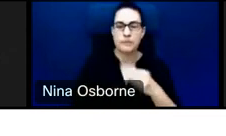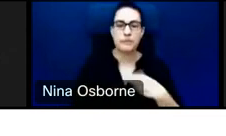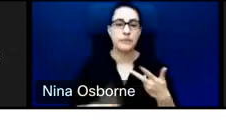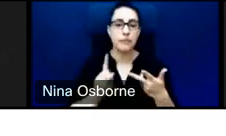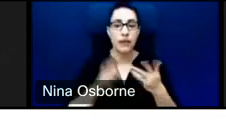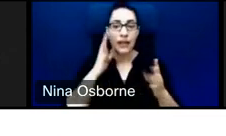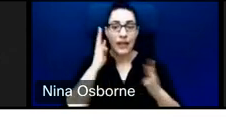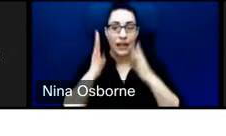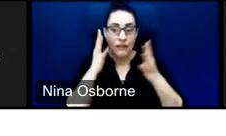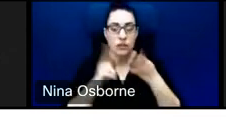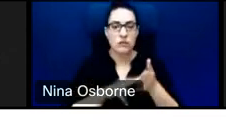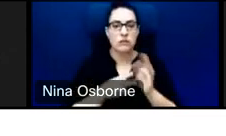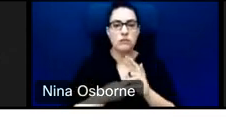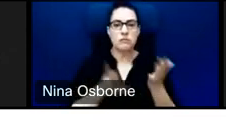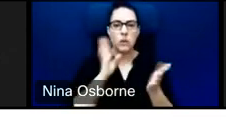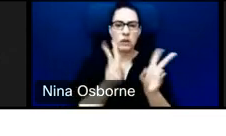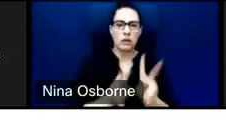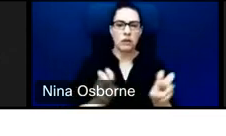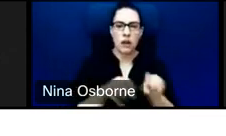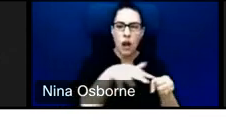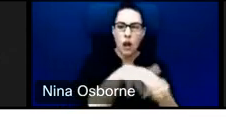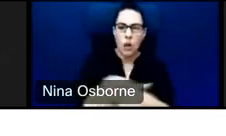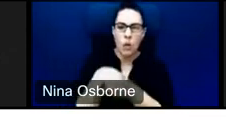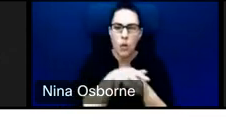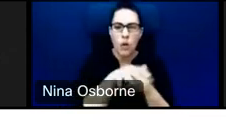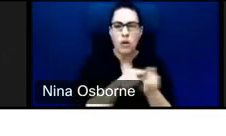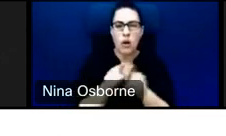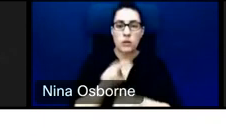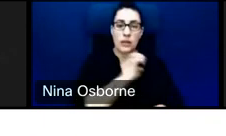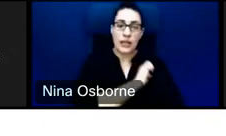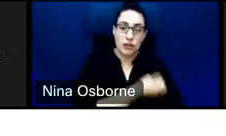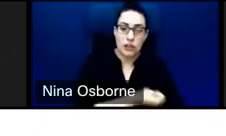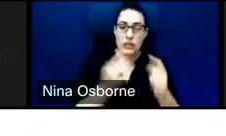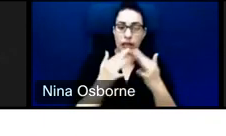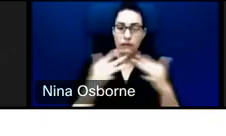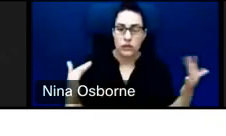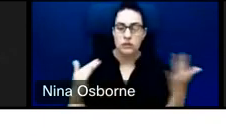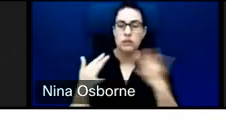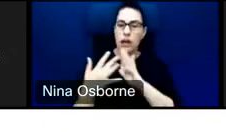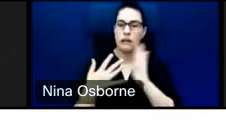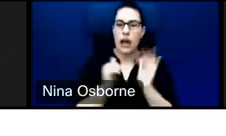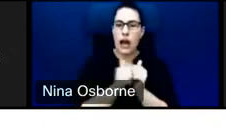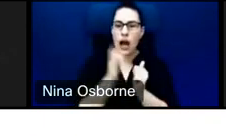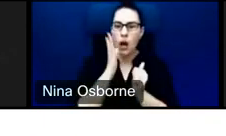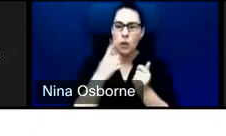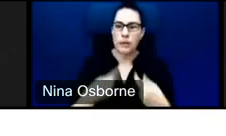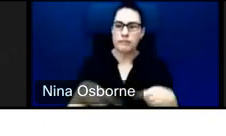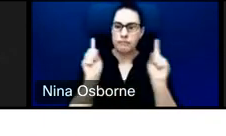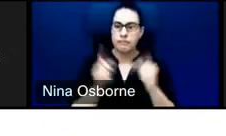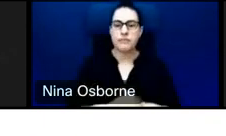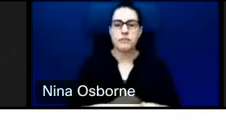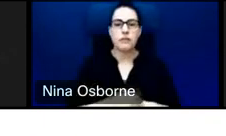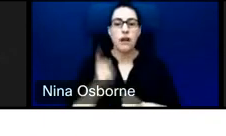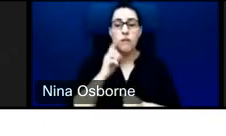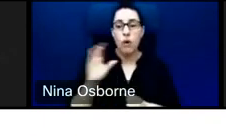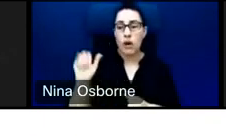energy diversification and demonstration effects. So again, taking the example from the cataract eye, example of that would be the training that's